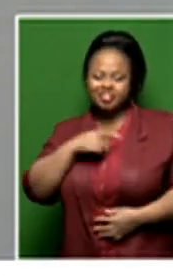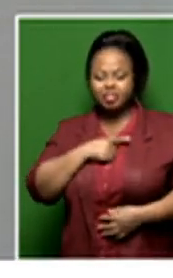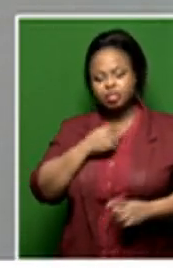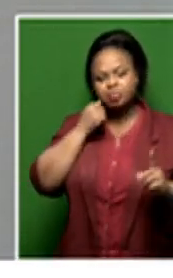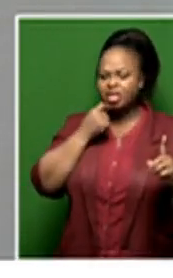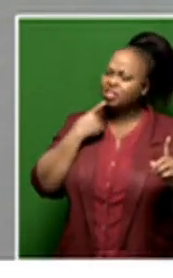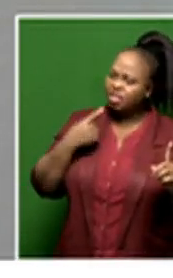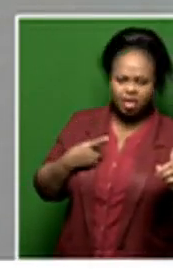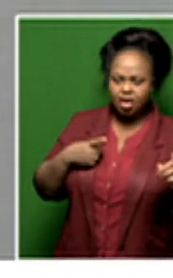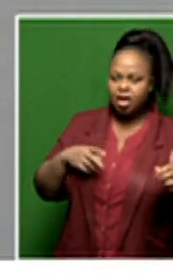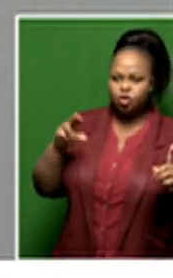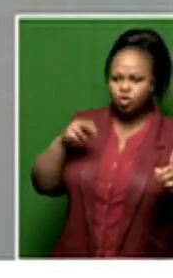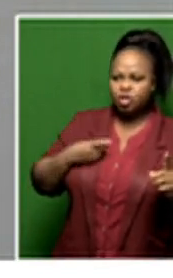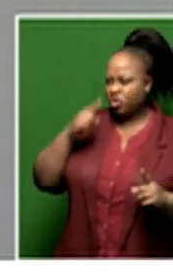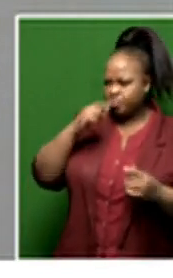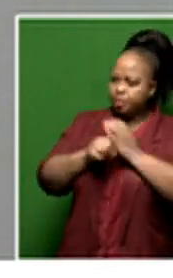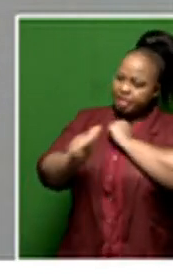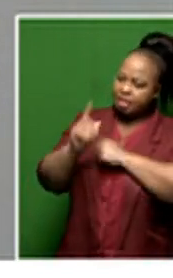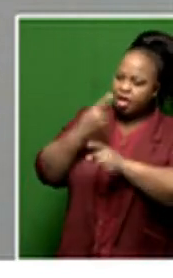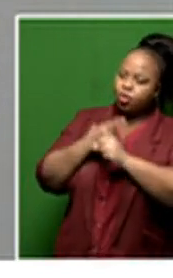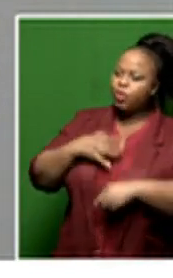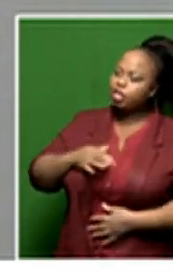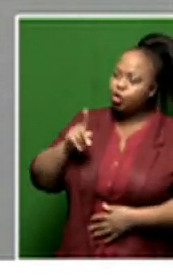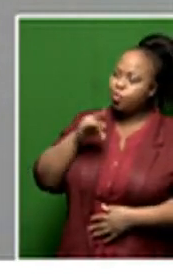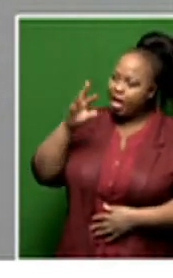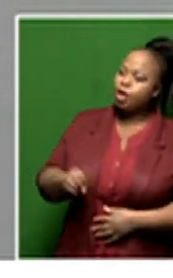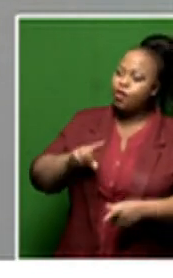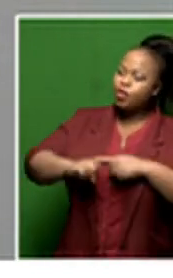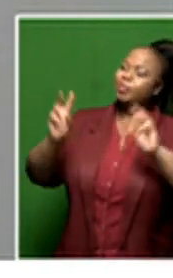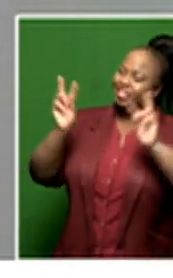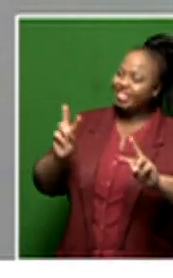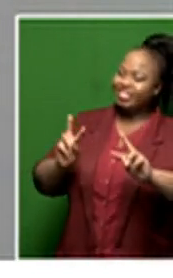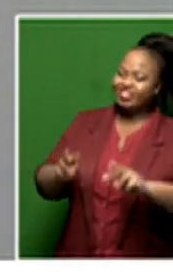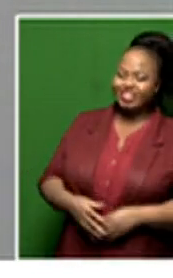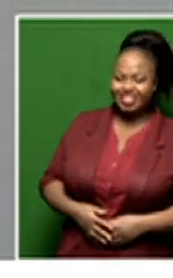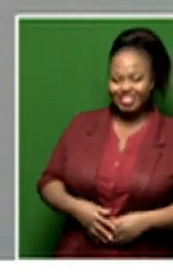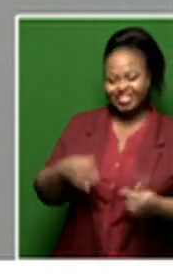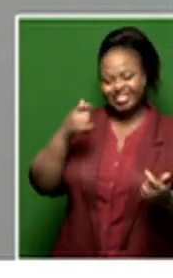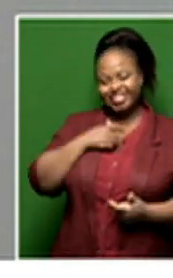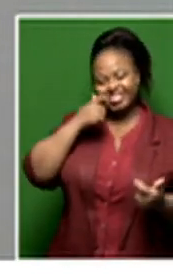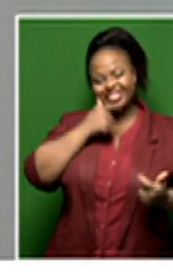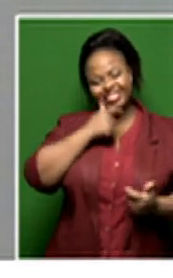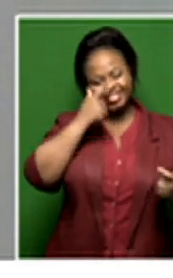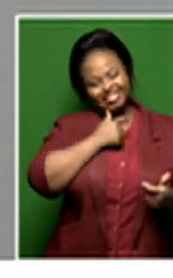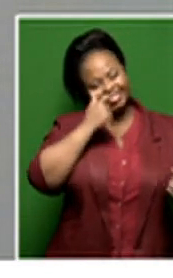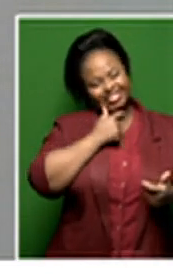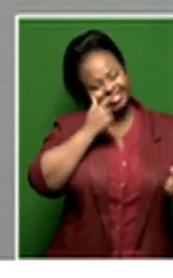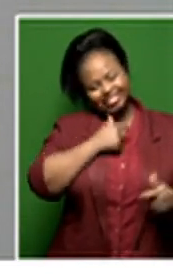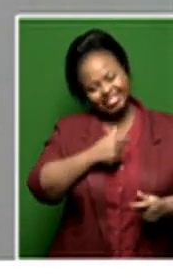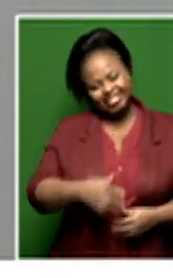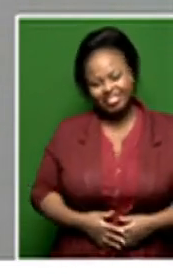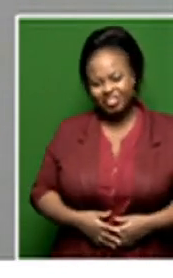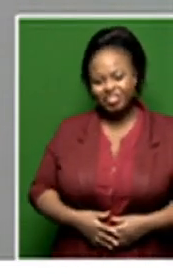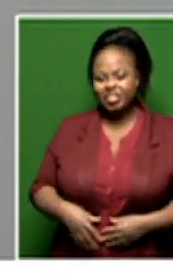know,